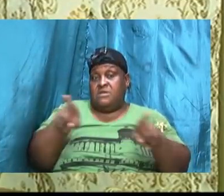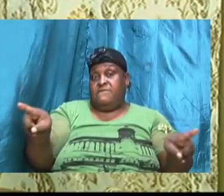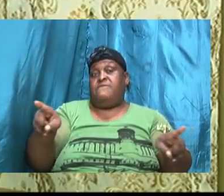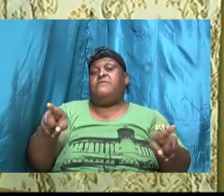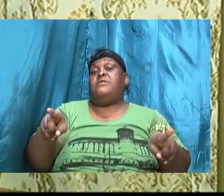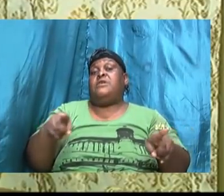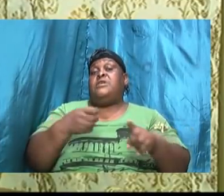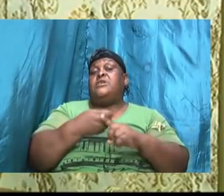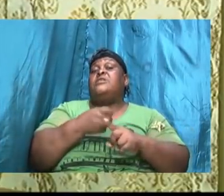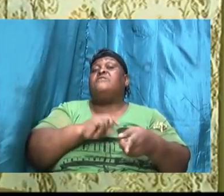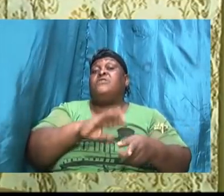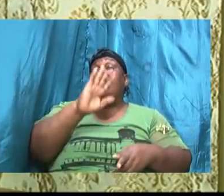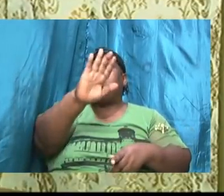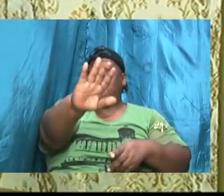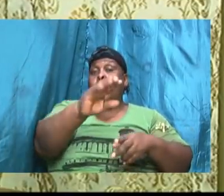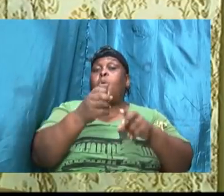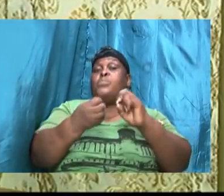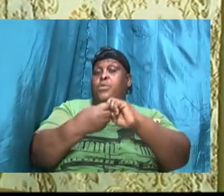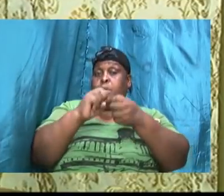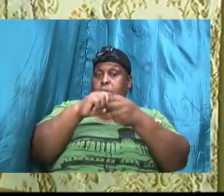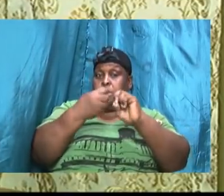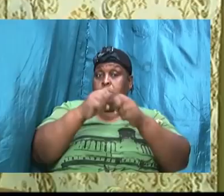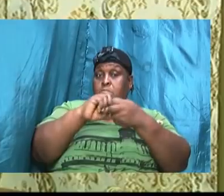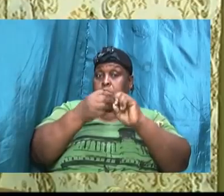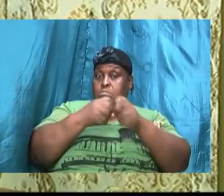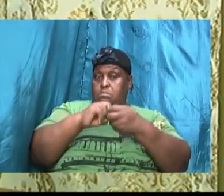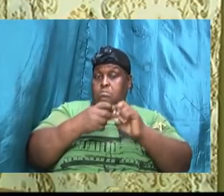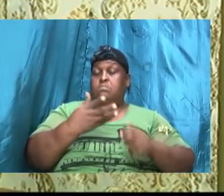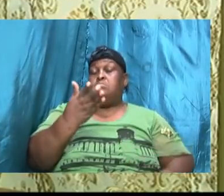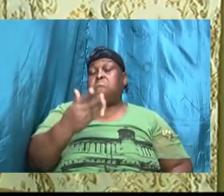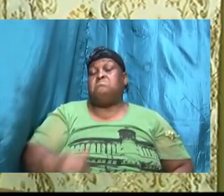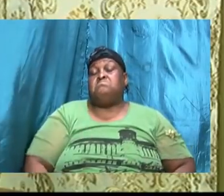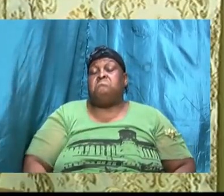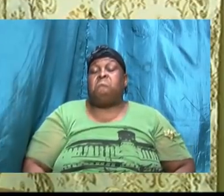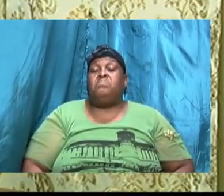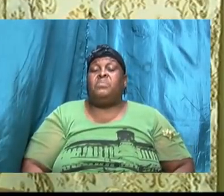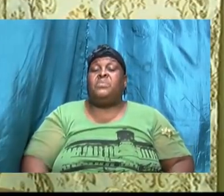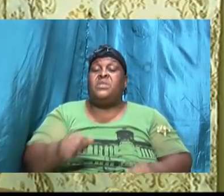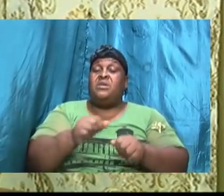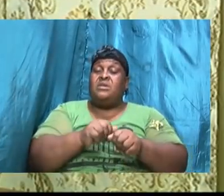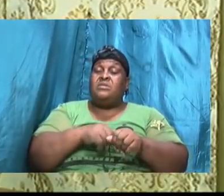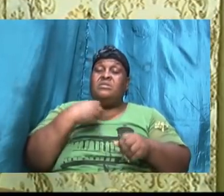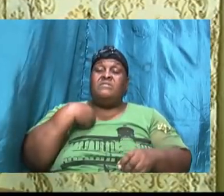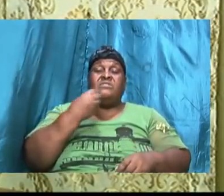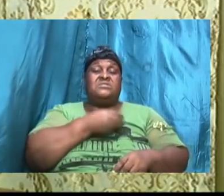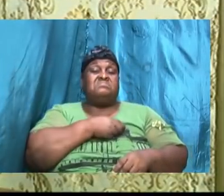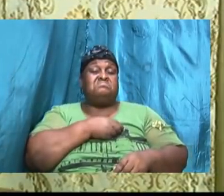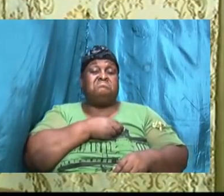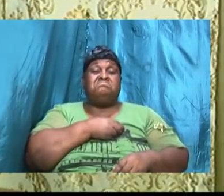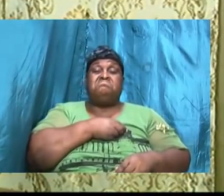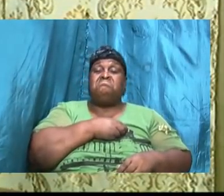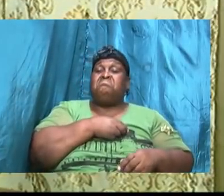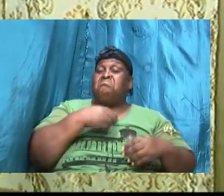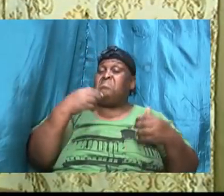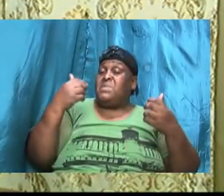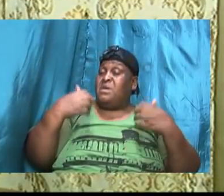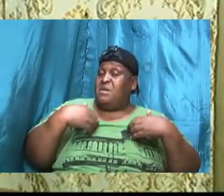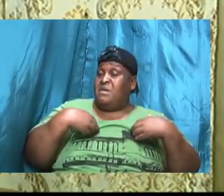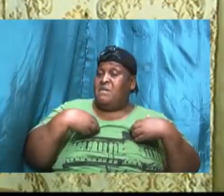are different from what you go through each of us have a different road to travel